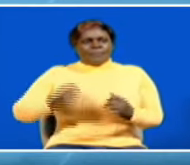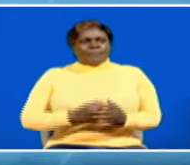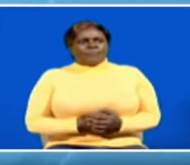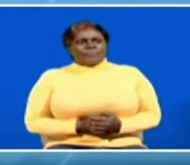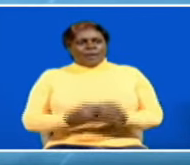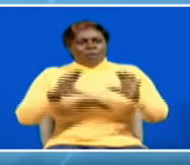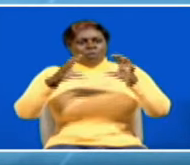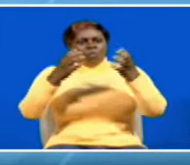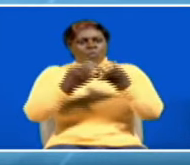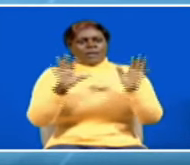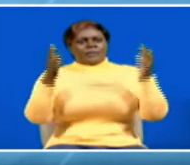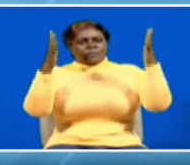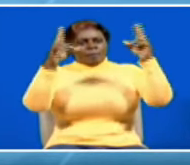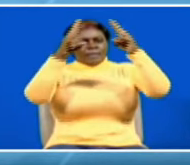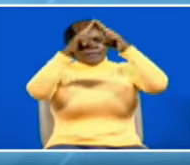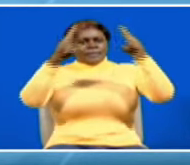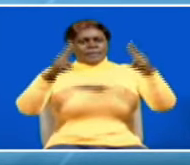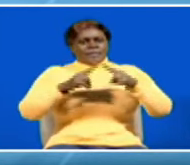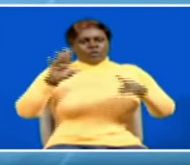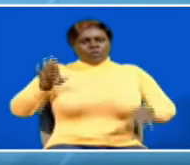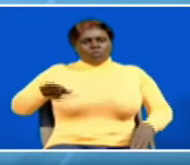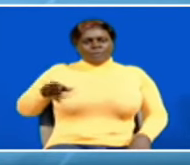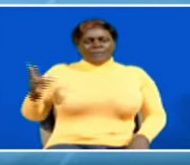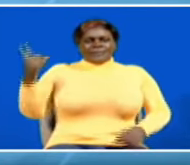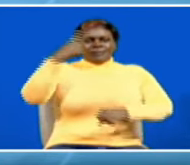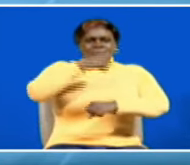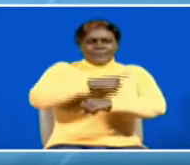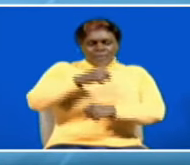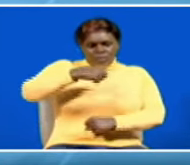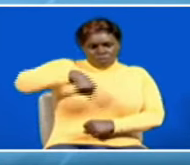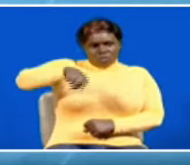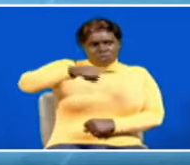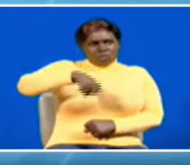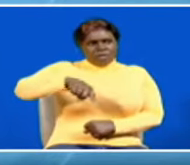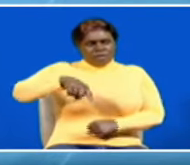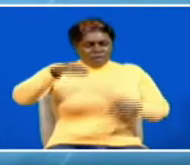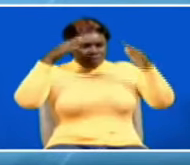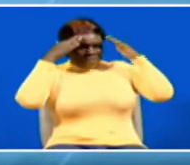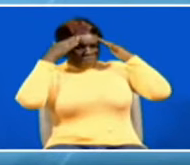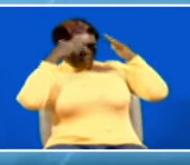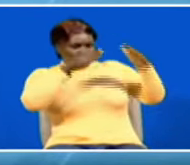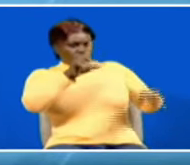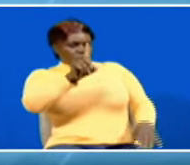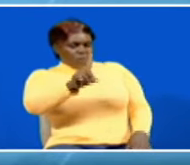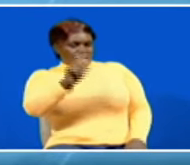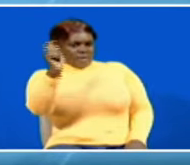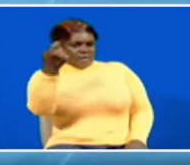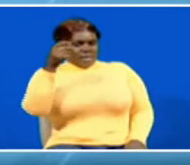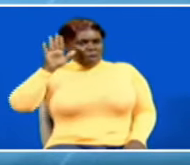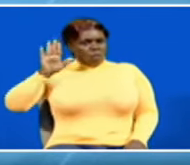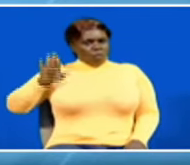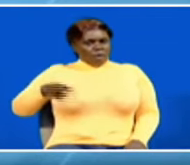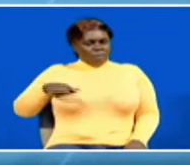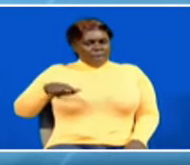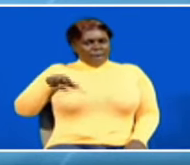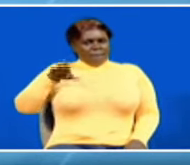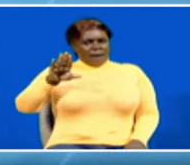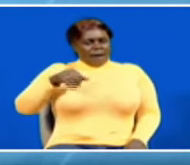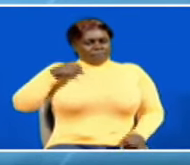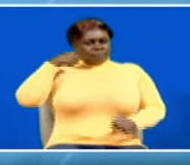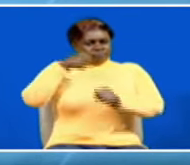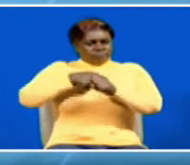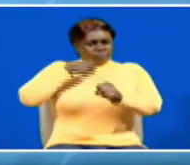as the world celebrated the international women's day we turn our focus on one of the kenyan women who was done